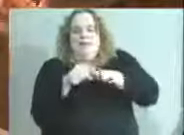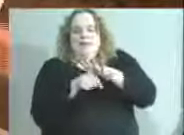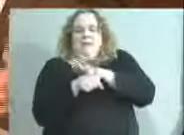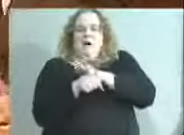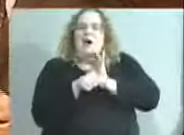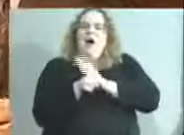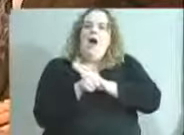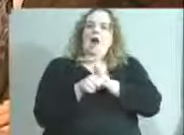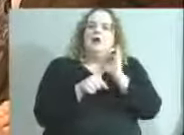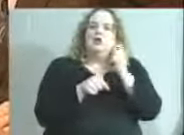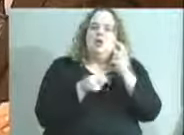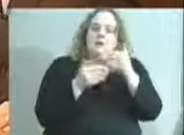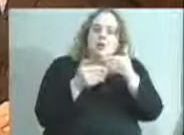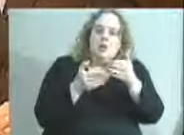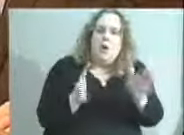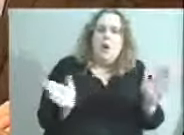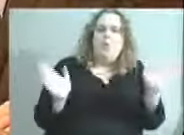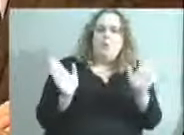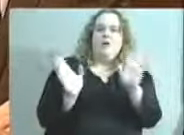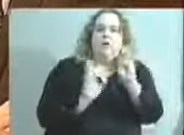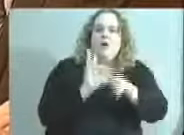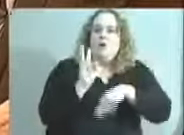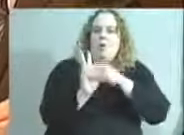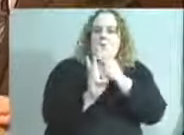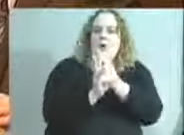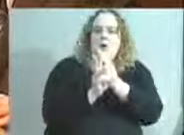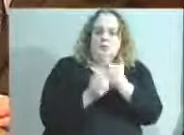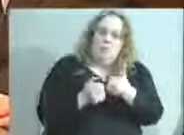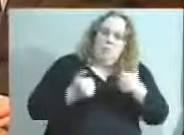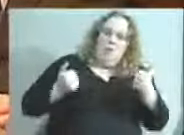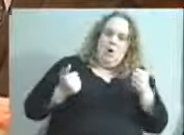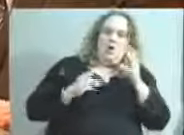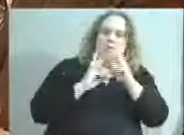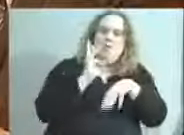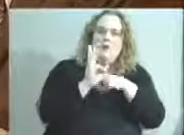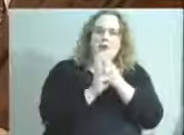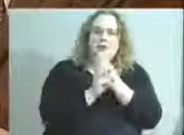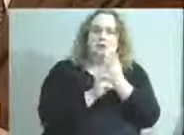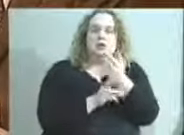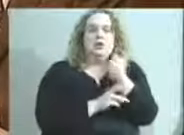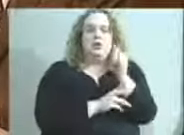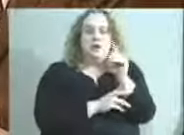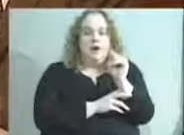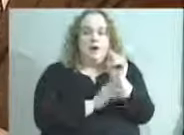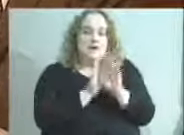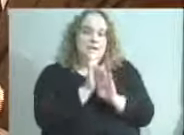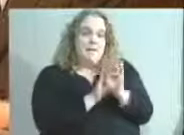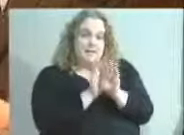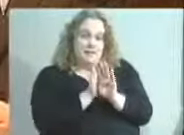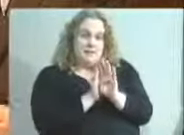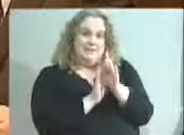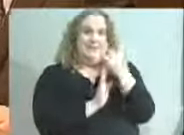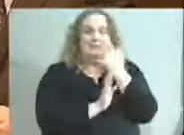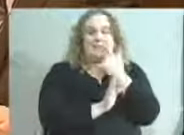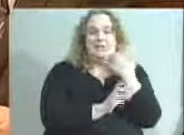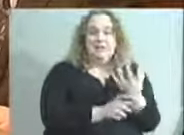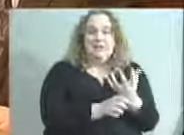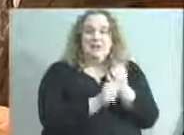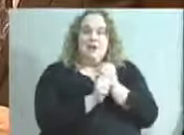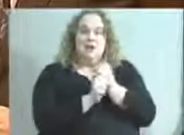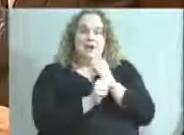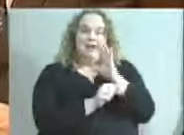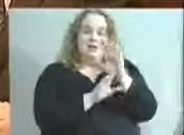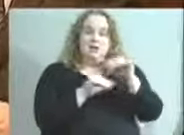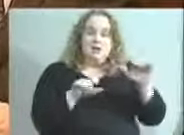Our job is to increase those experiences for them. Grant development. We just were jointly awarded a Children and